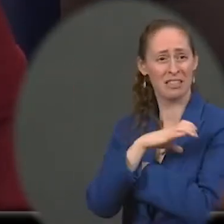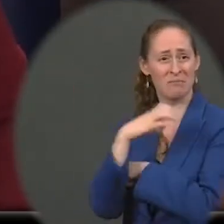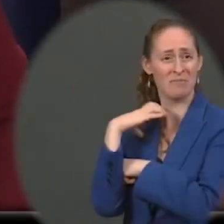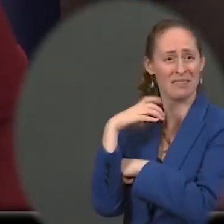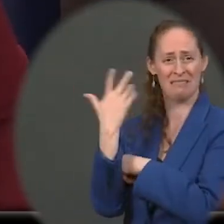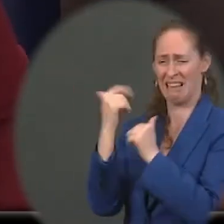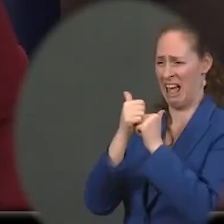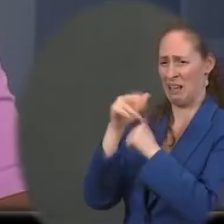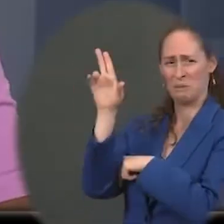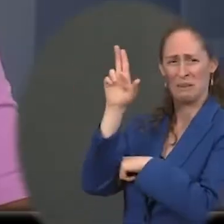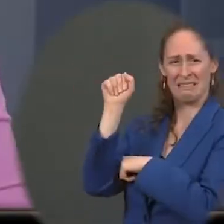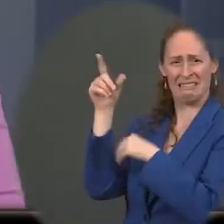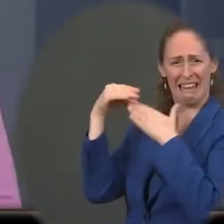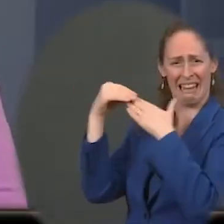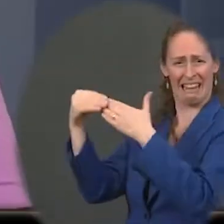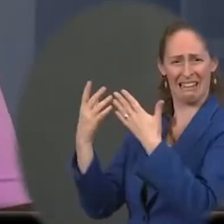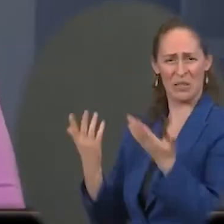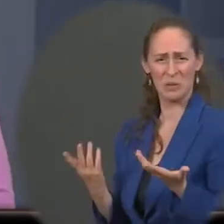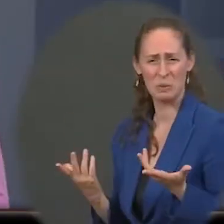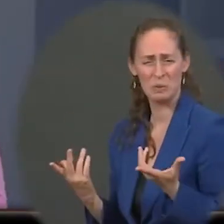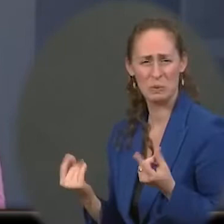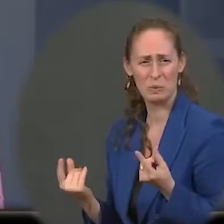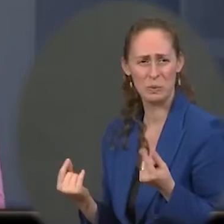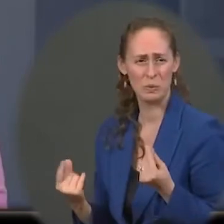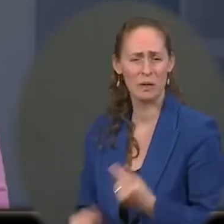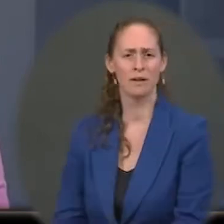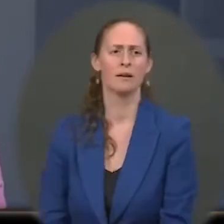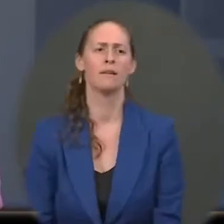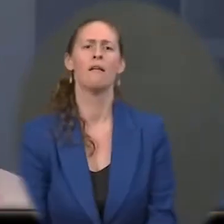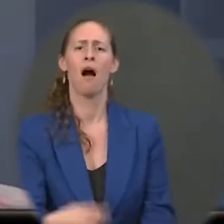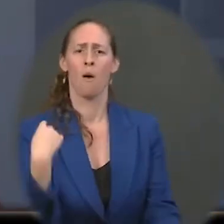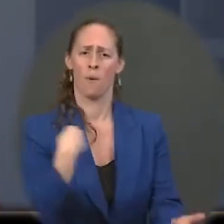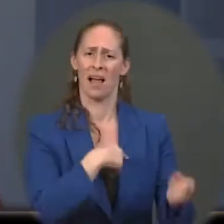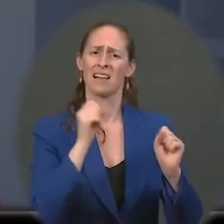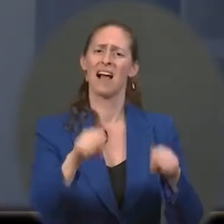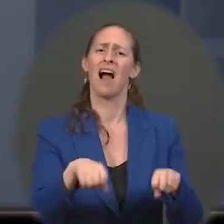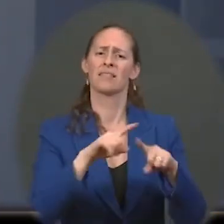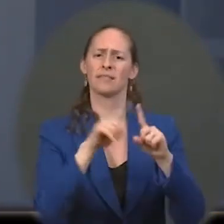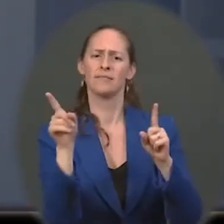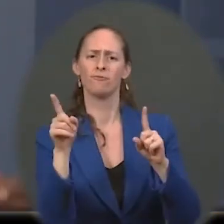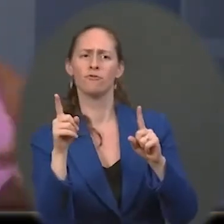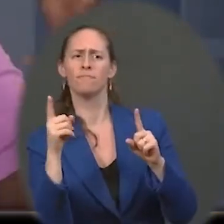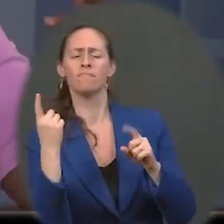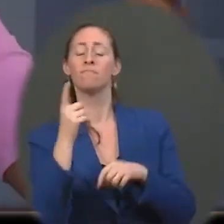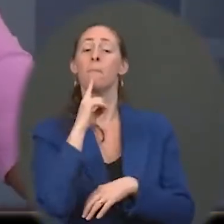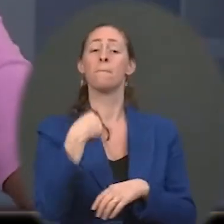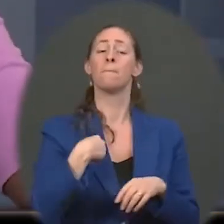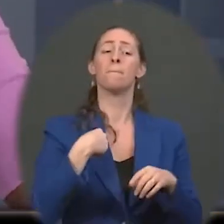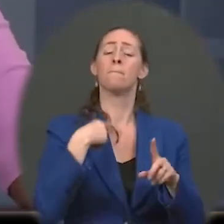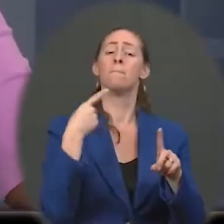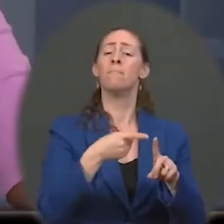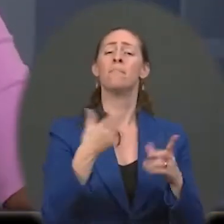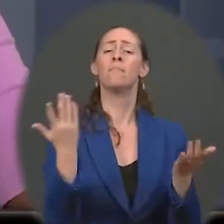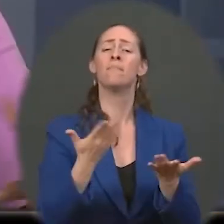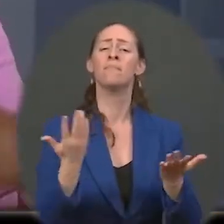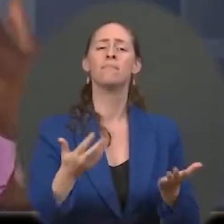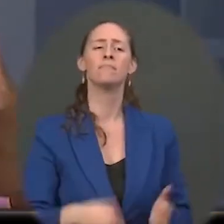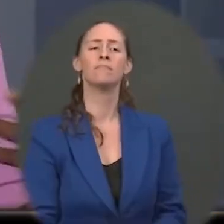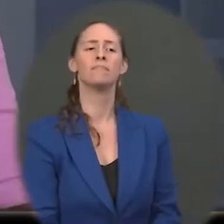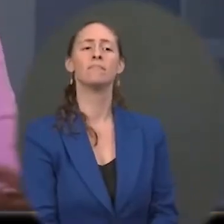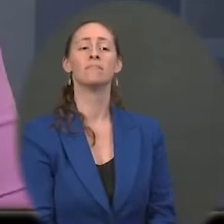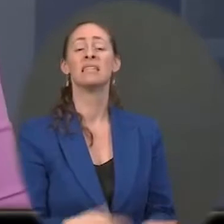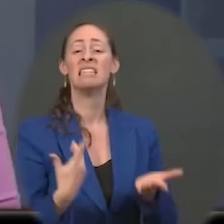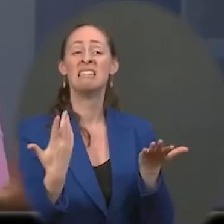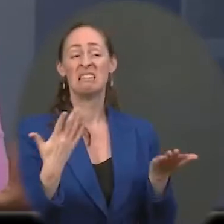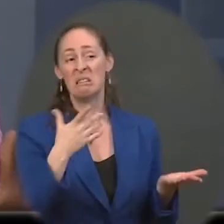on this issue? Ms. Because we have had other ways of doing that. We don't need, what we're saying is, we don't need the, we don't need Congress. We can